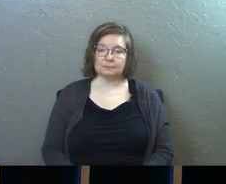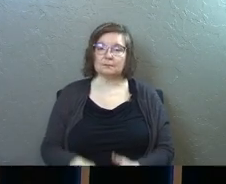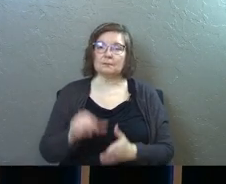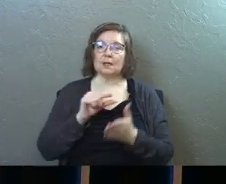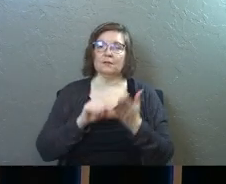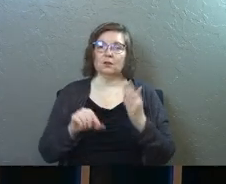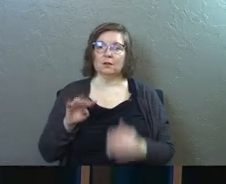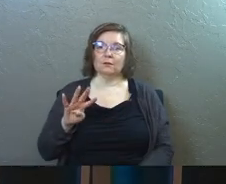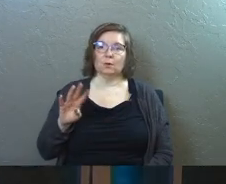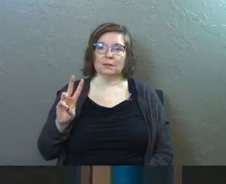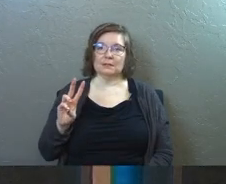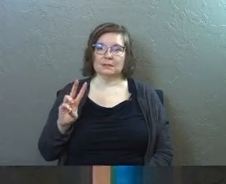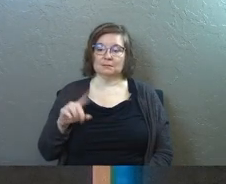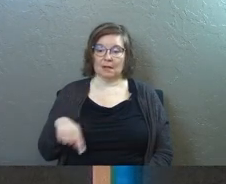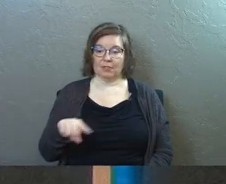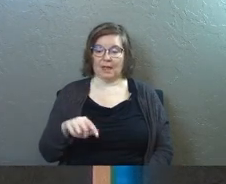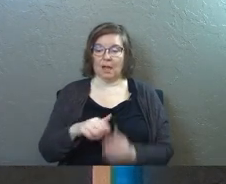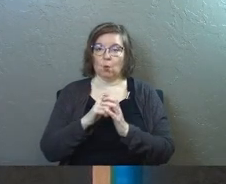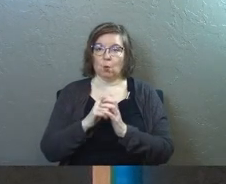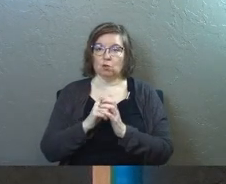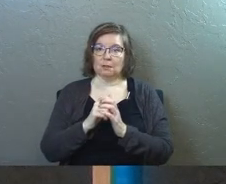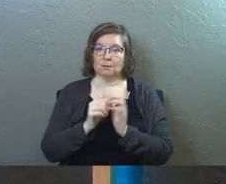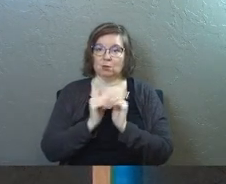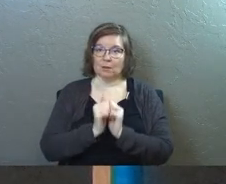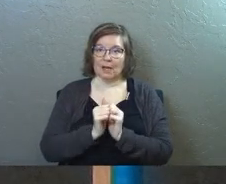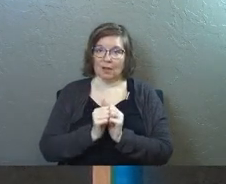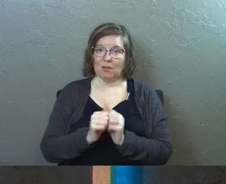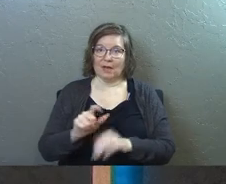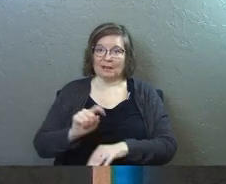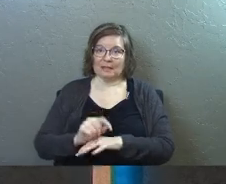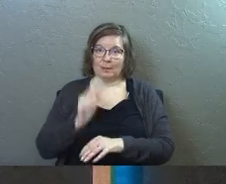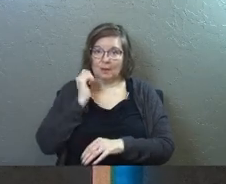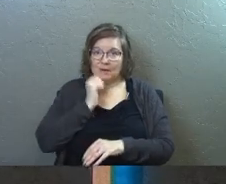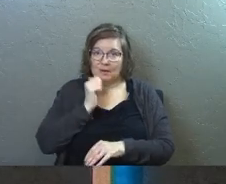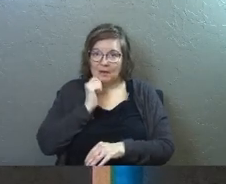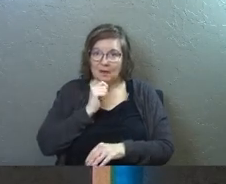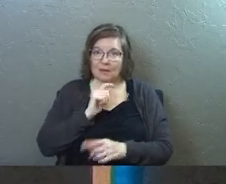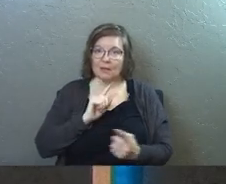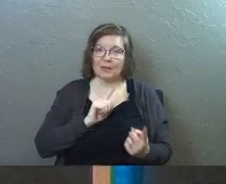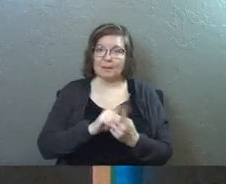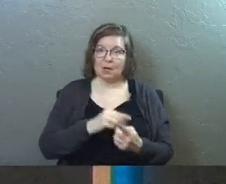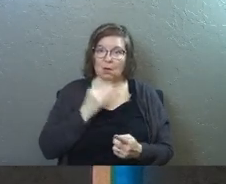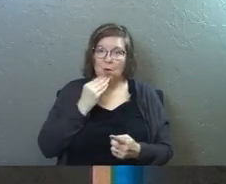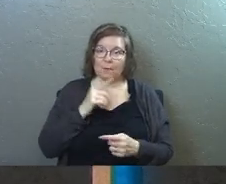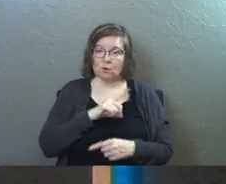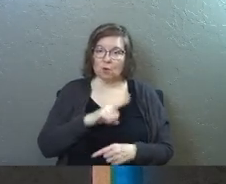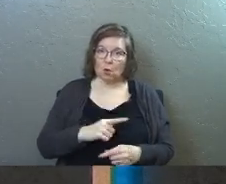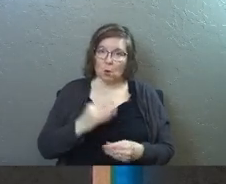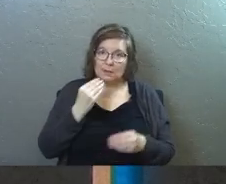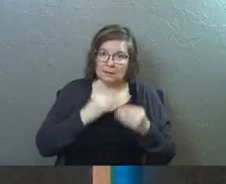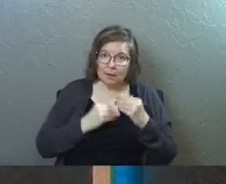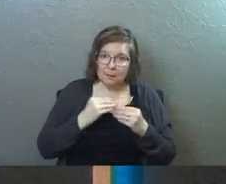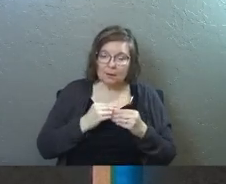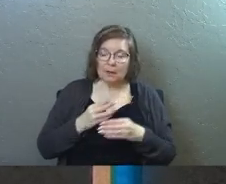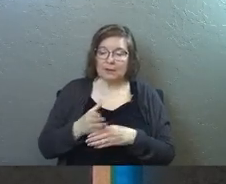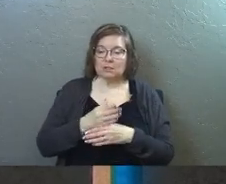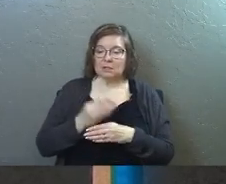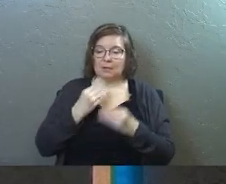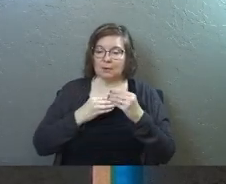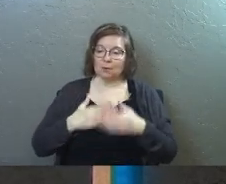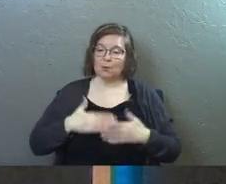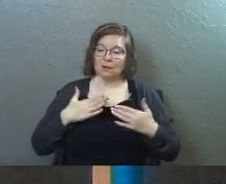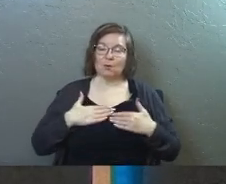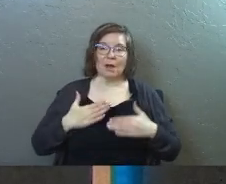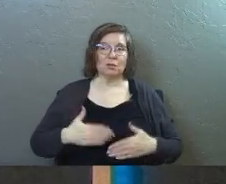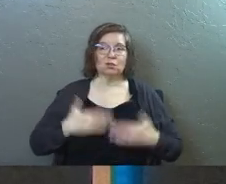Verse 46, they worshiped together at the temple each day. They met in homes for the Lord's Supper and they shared their meals with great joy